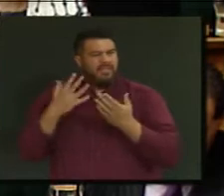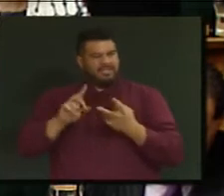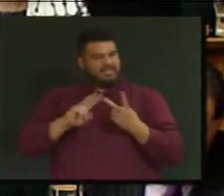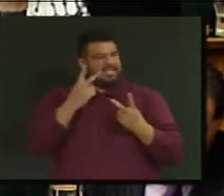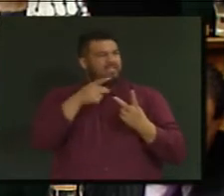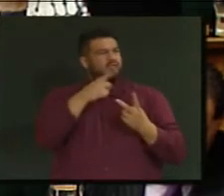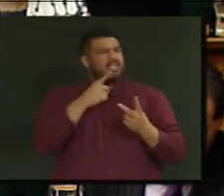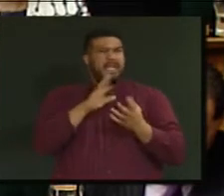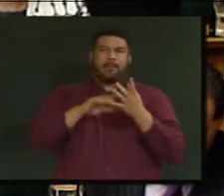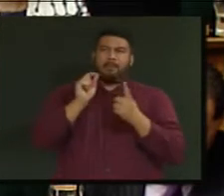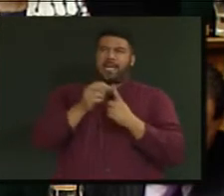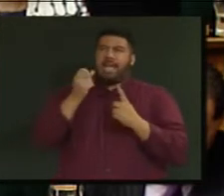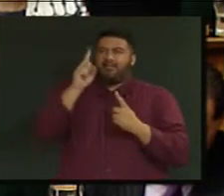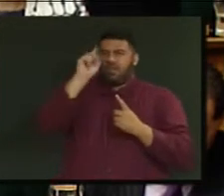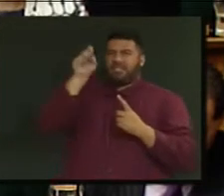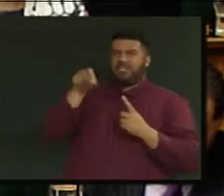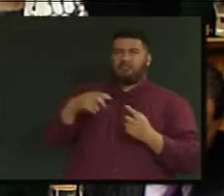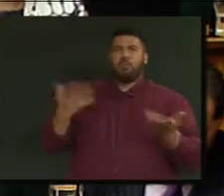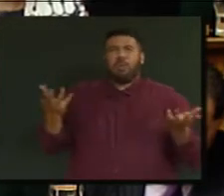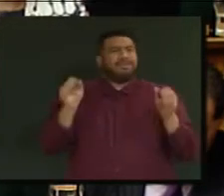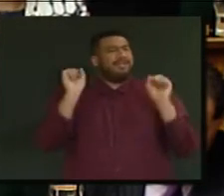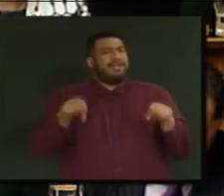with ideas. Guilty on both counts.